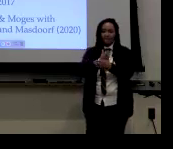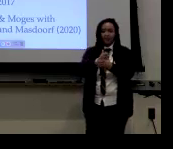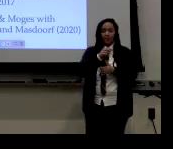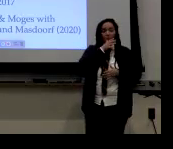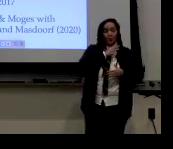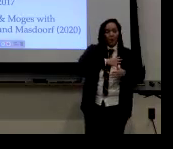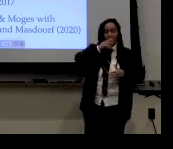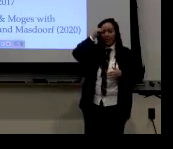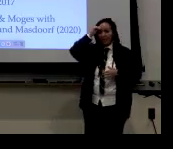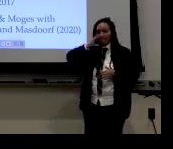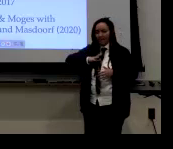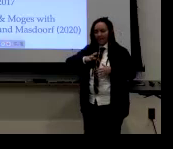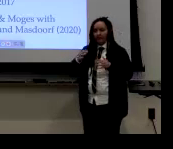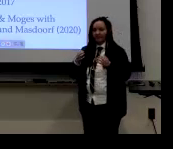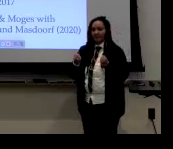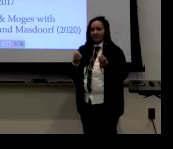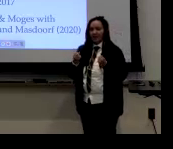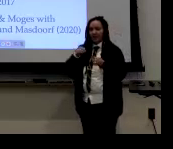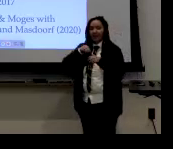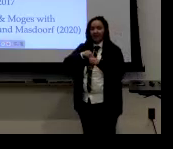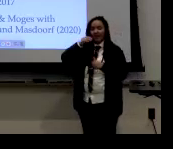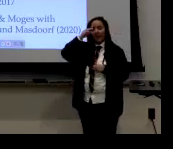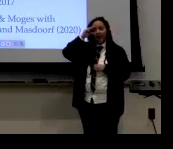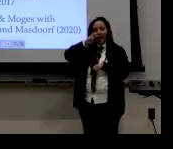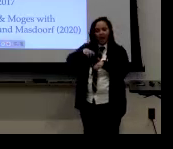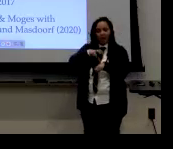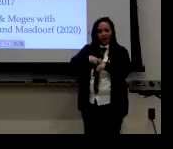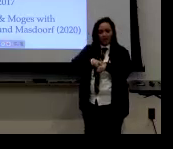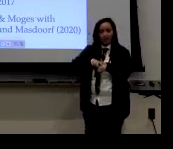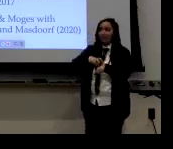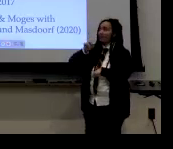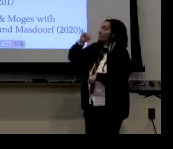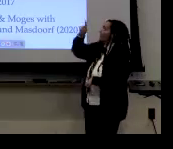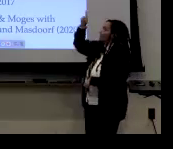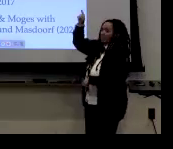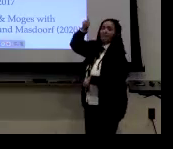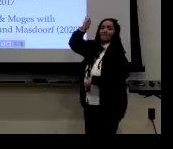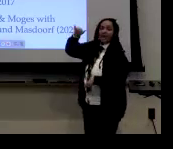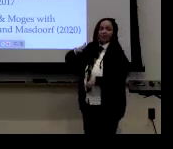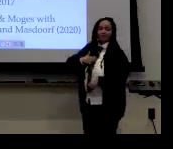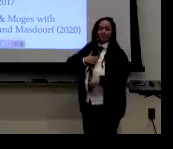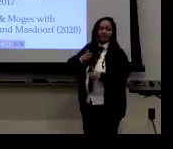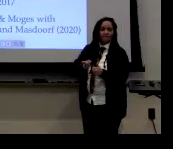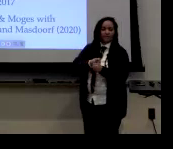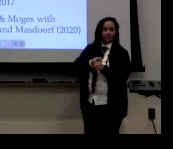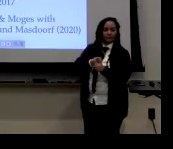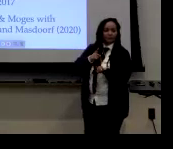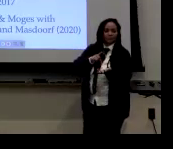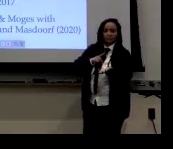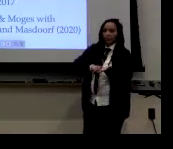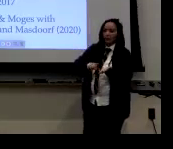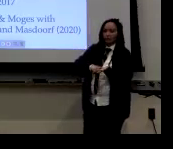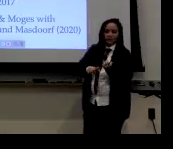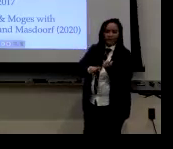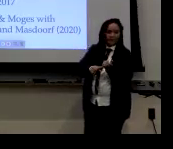of women and men signing in Ireland. And that